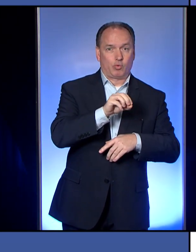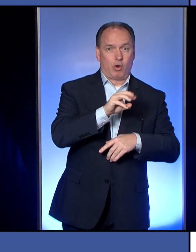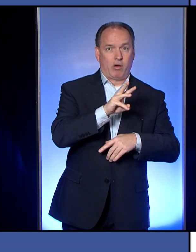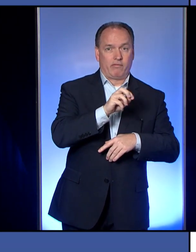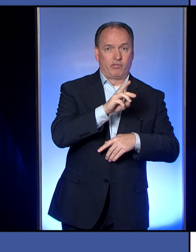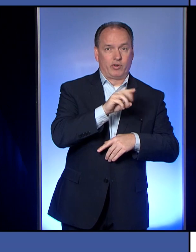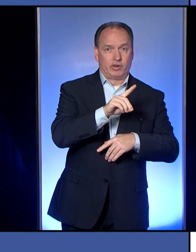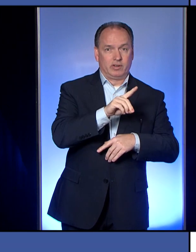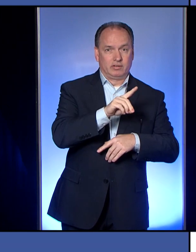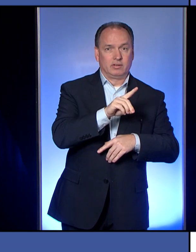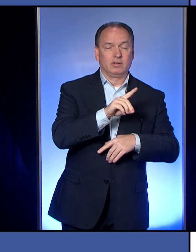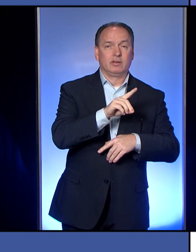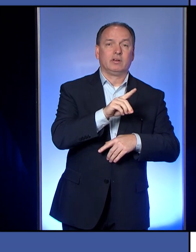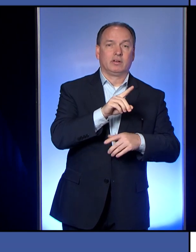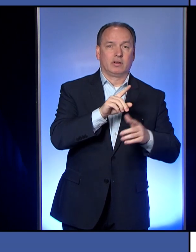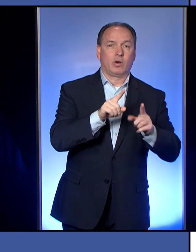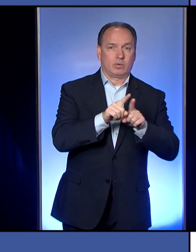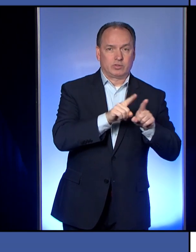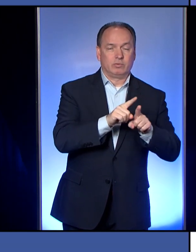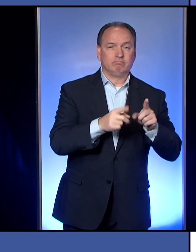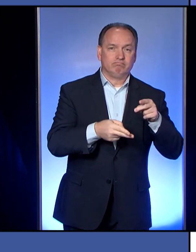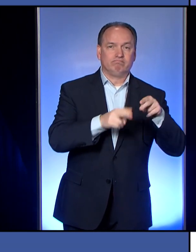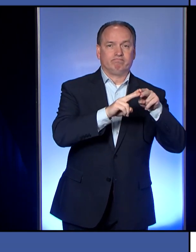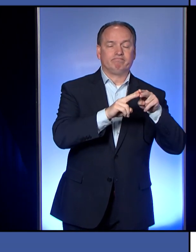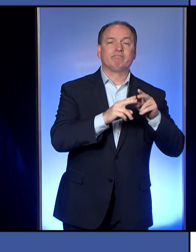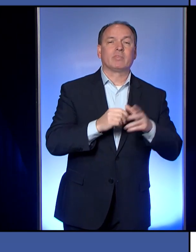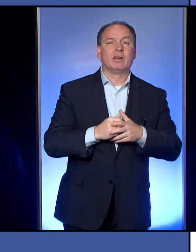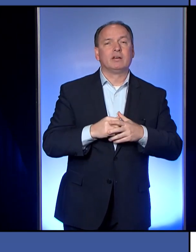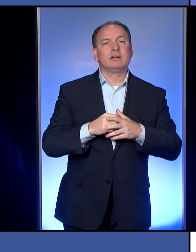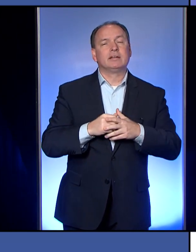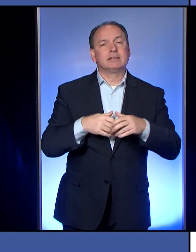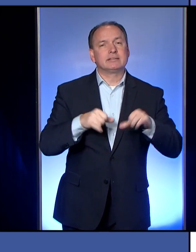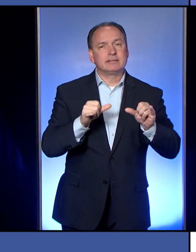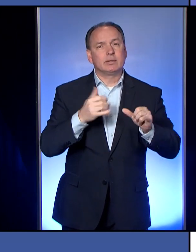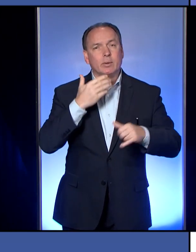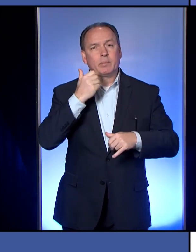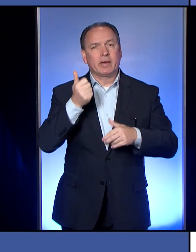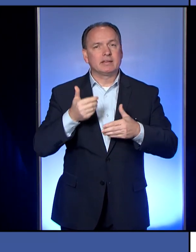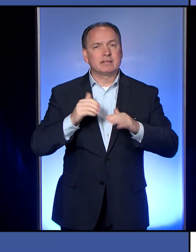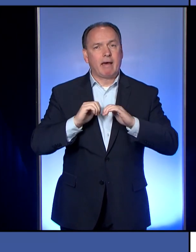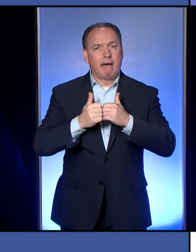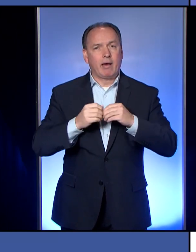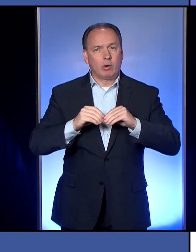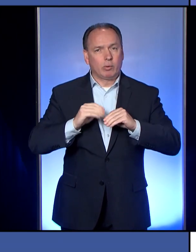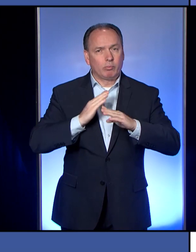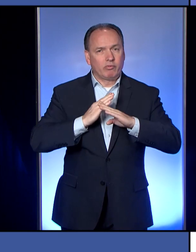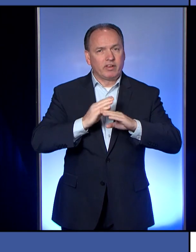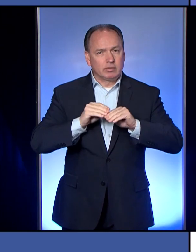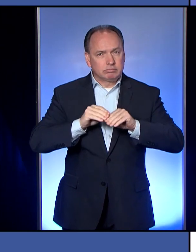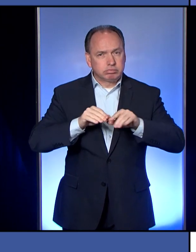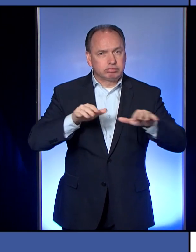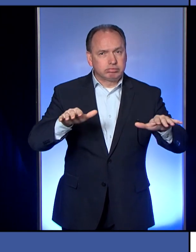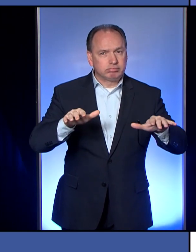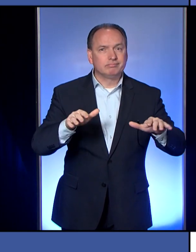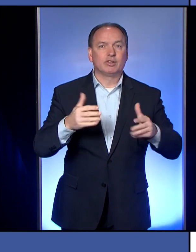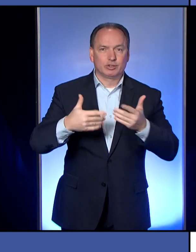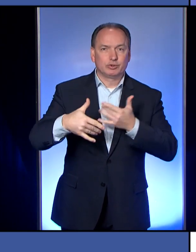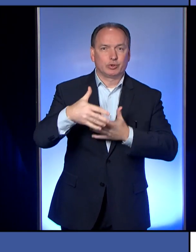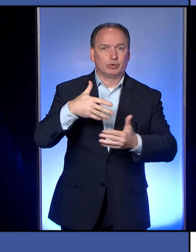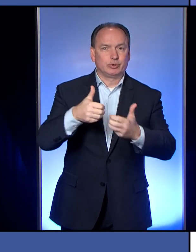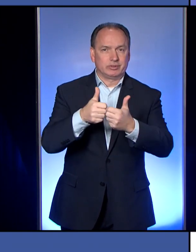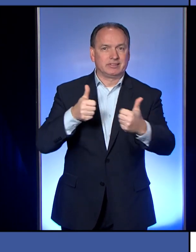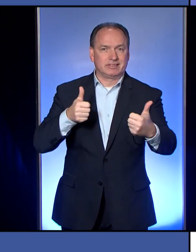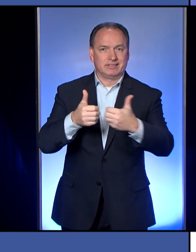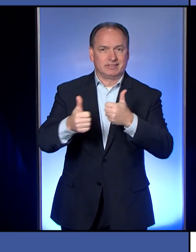Social distancing is still the best tool we have, the best way to prevent the spread of COVID-19.